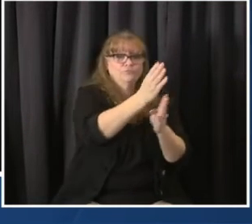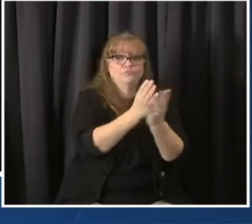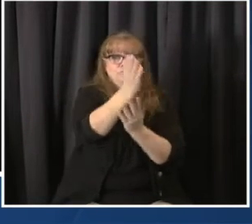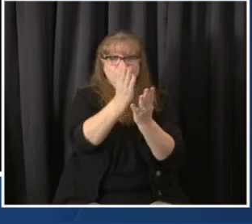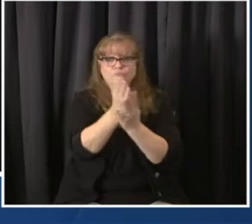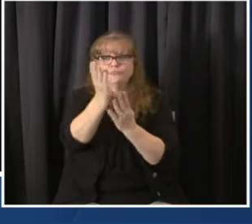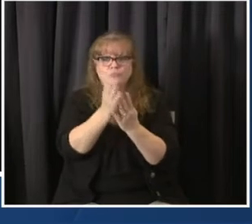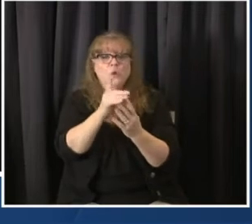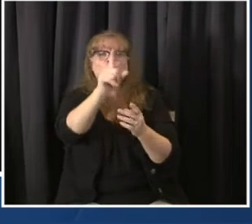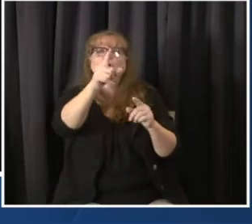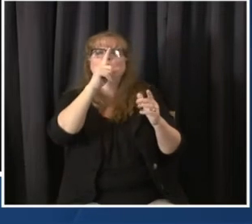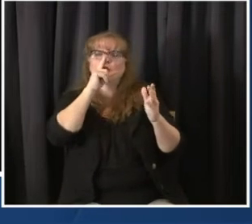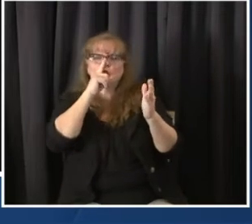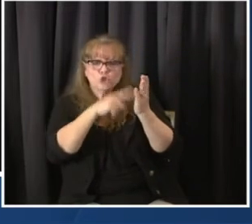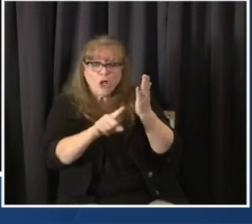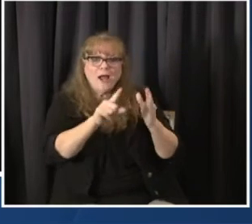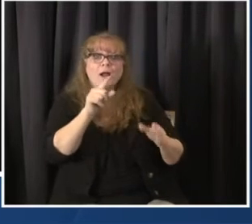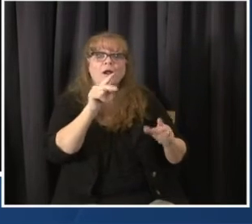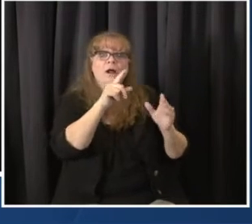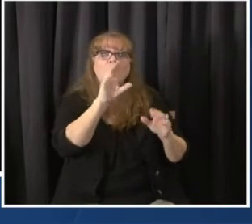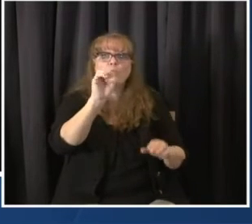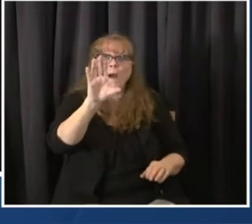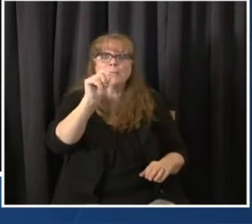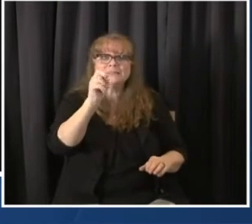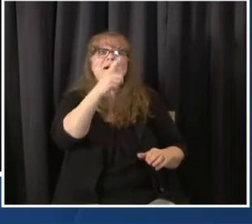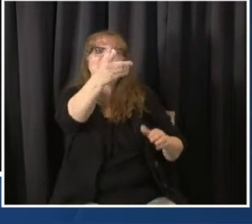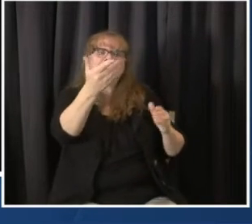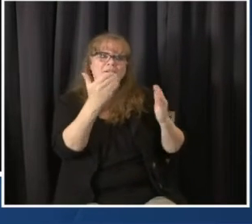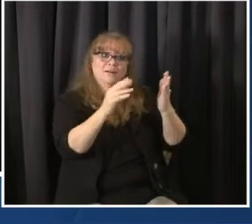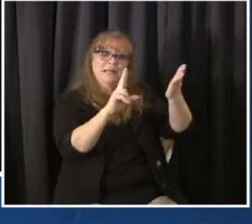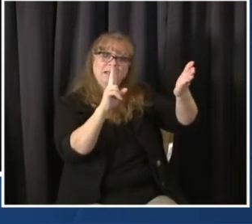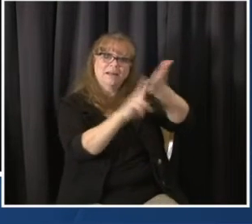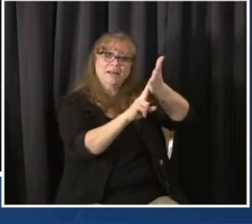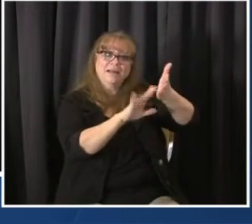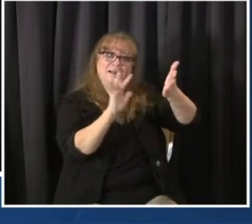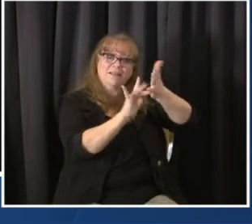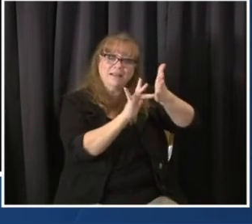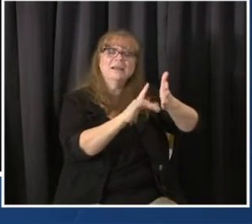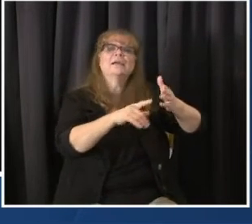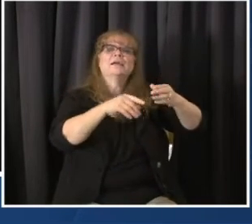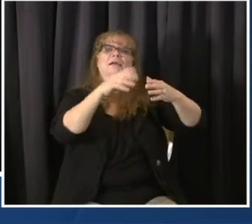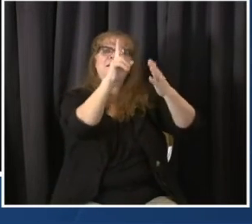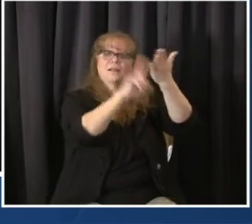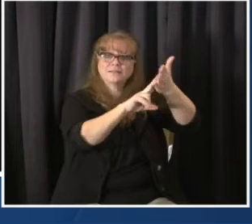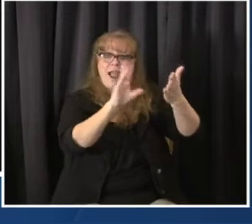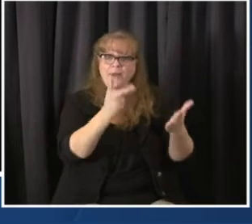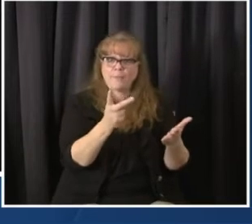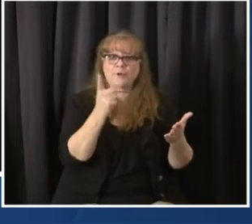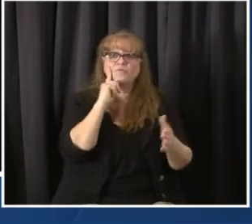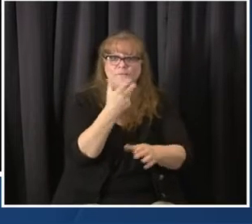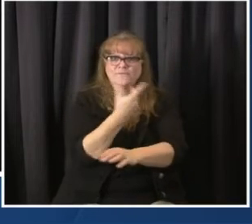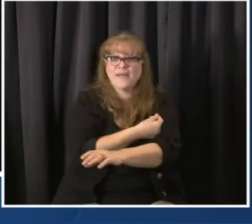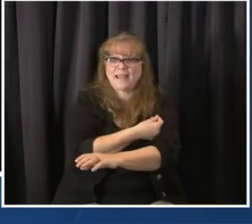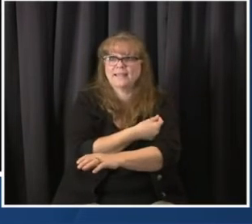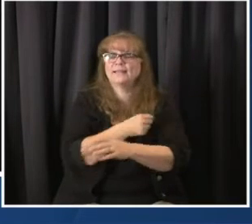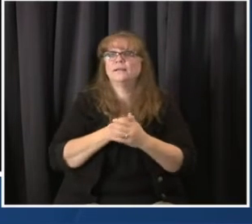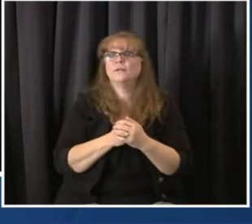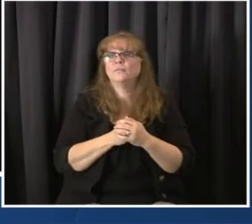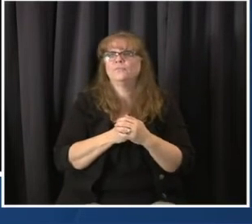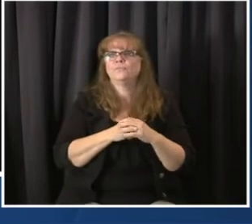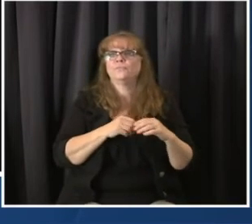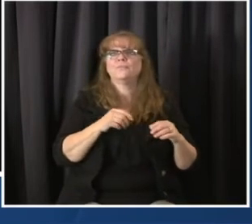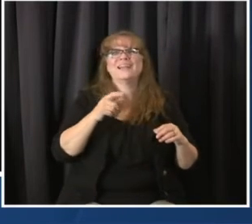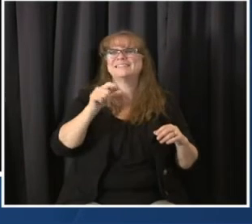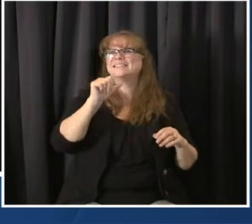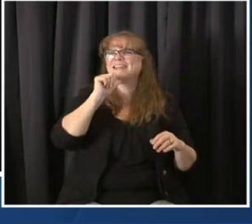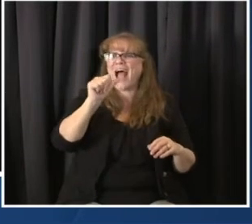insurance, might not be citizens, might not have a hospital they put into, might not have interacted. So